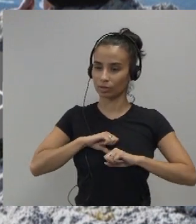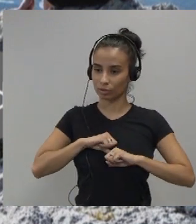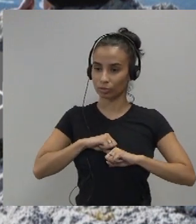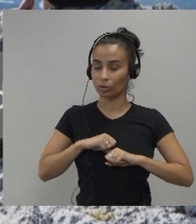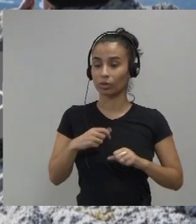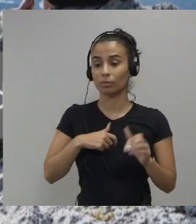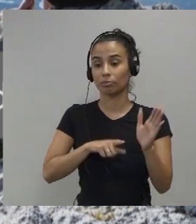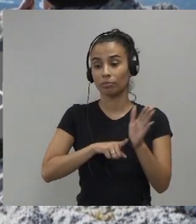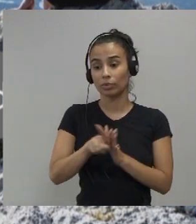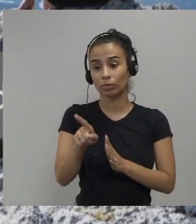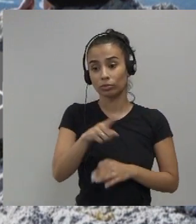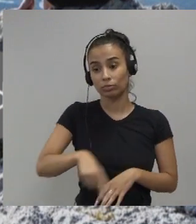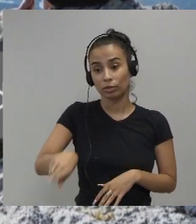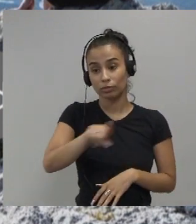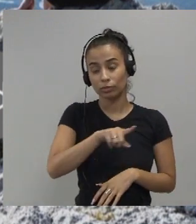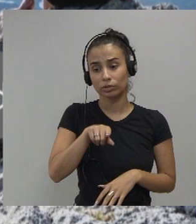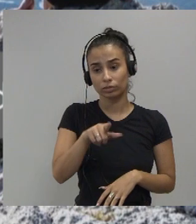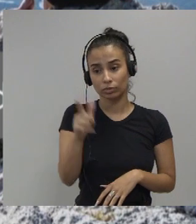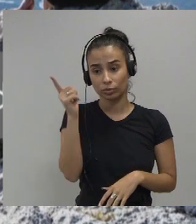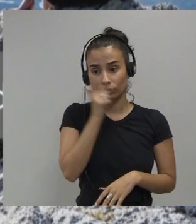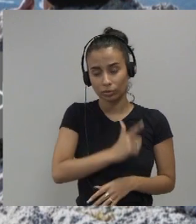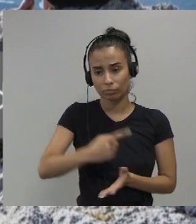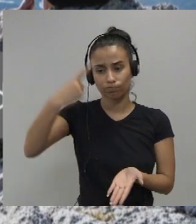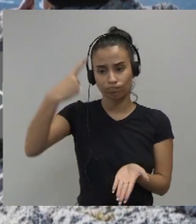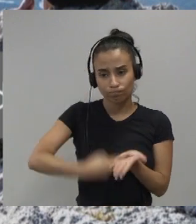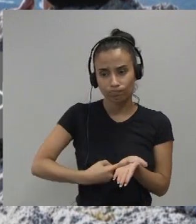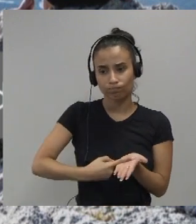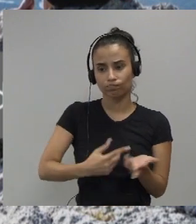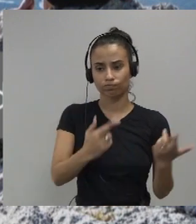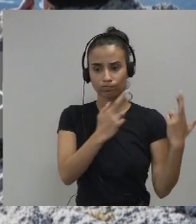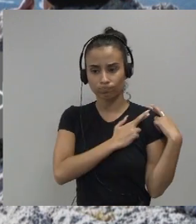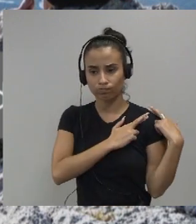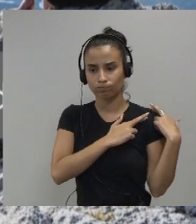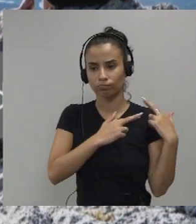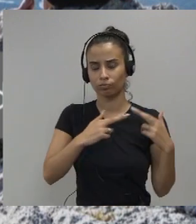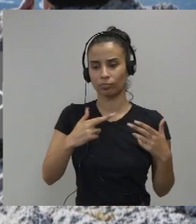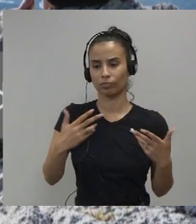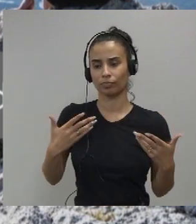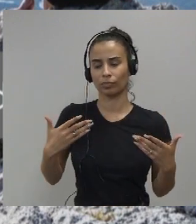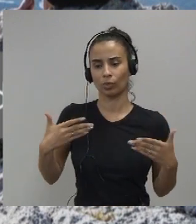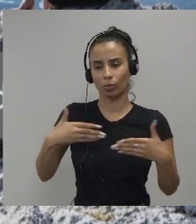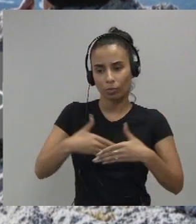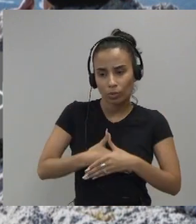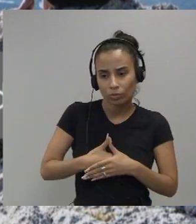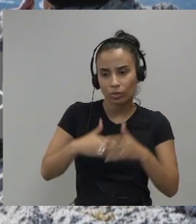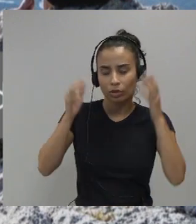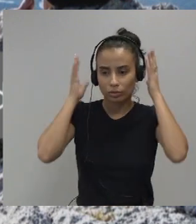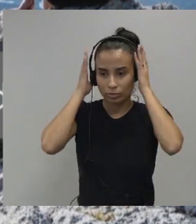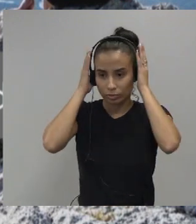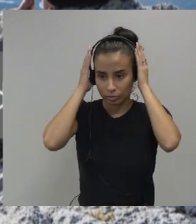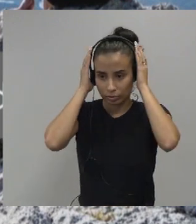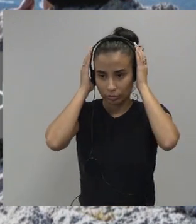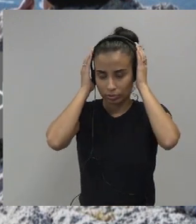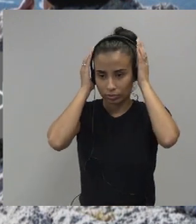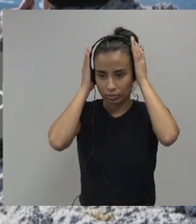commit to operating with humility and agency raise your hand if you're in